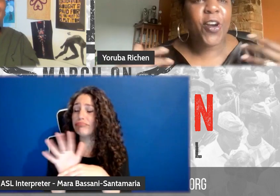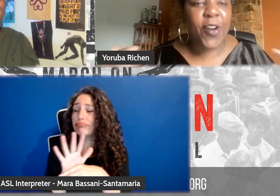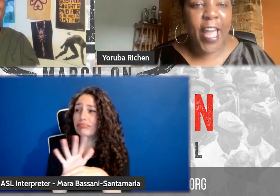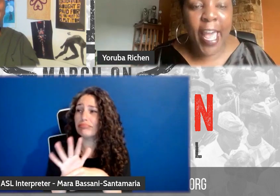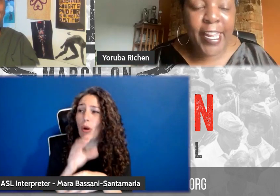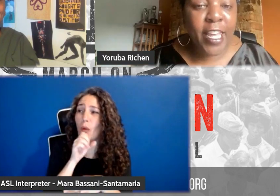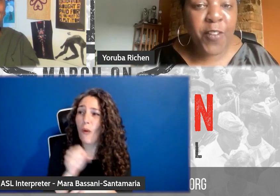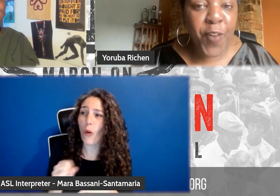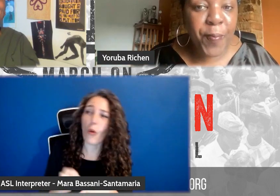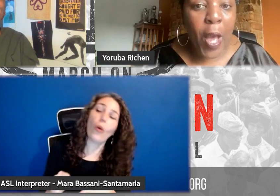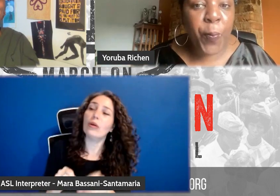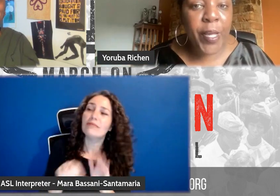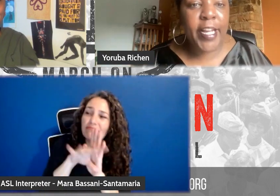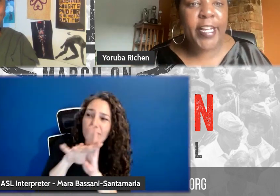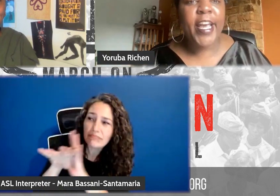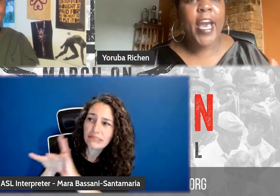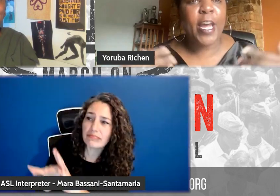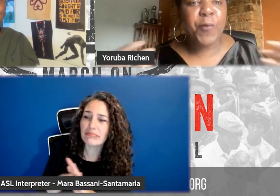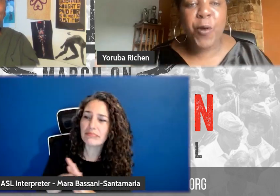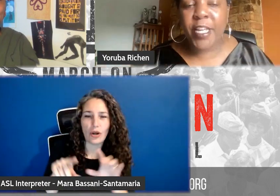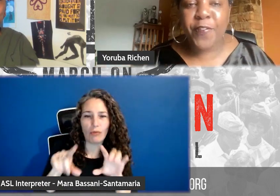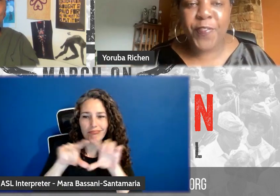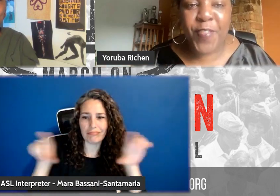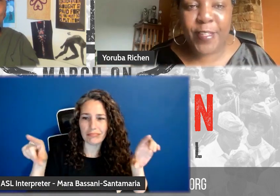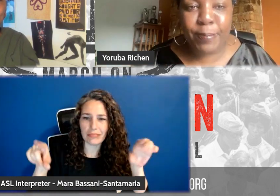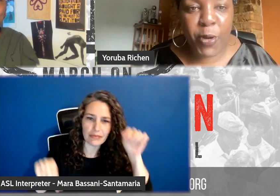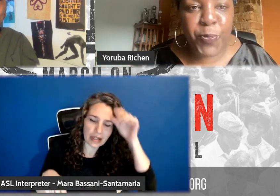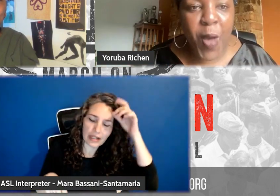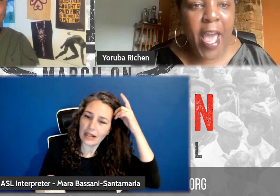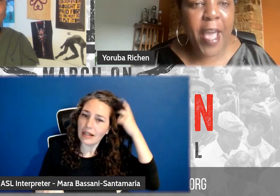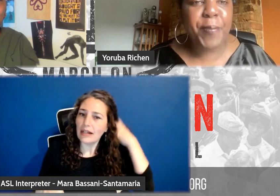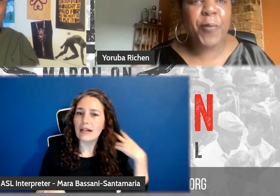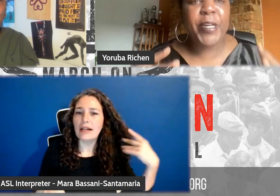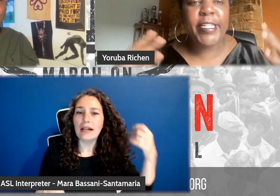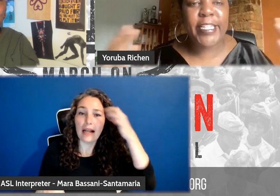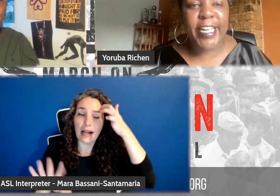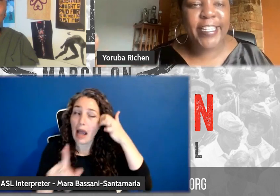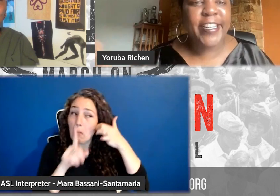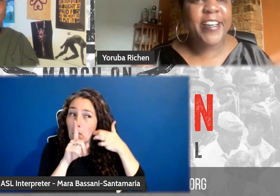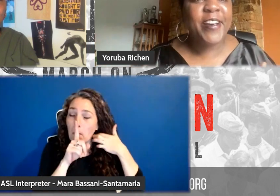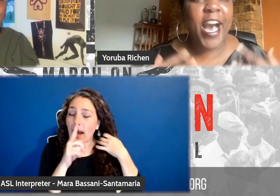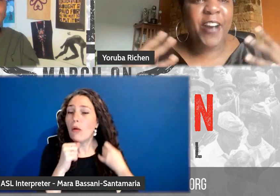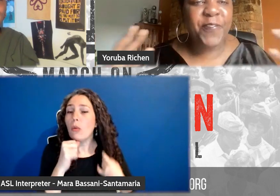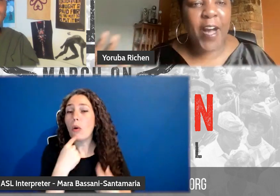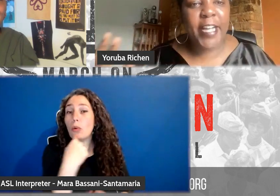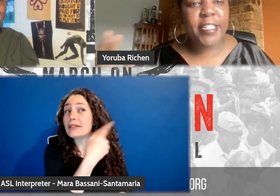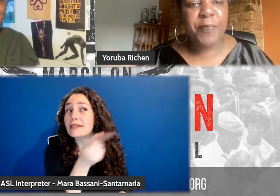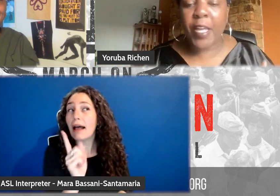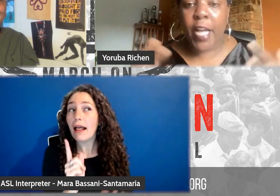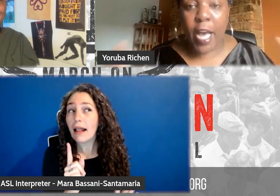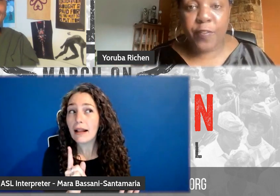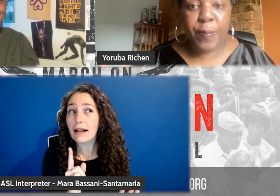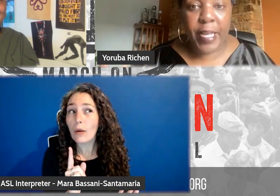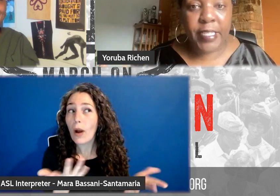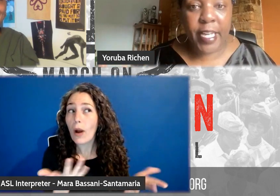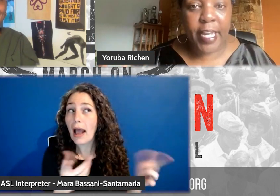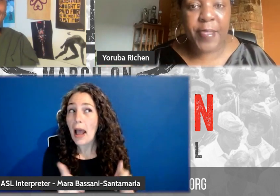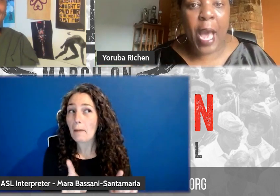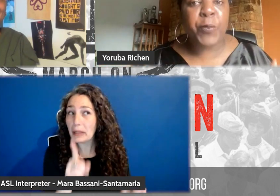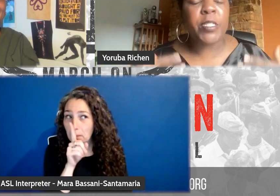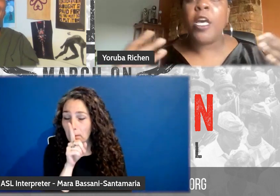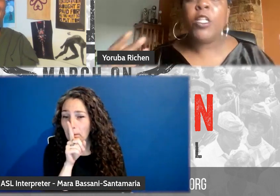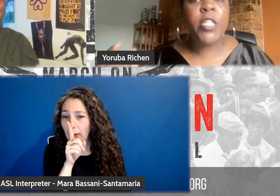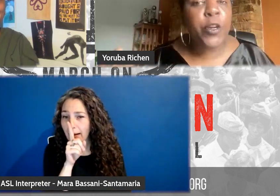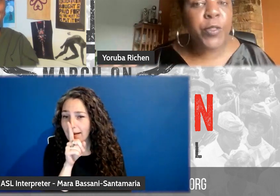or anything from that week. And I won't give this part away, but we did find something kind of amazing.